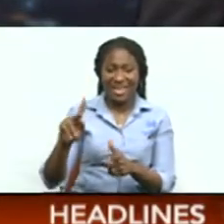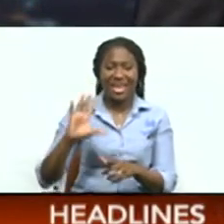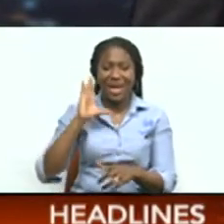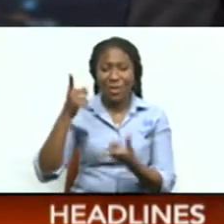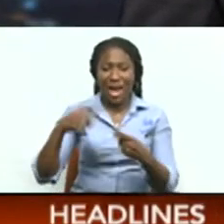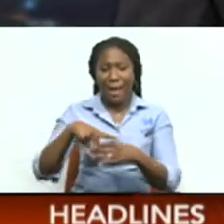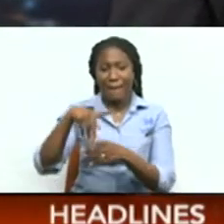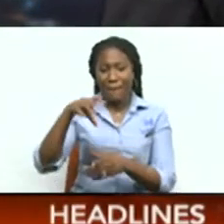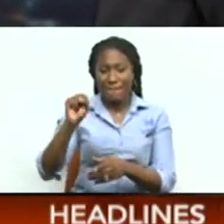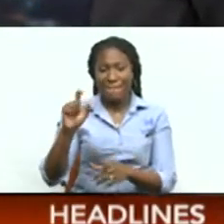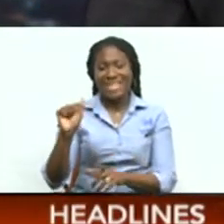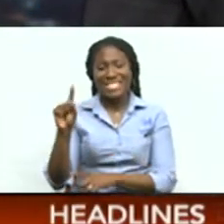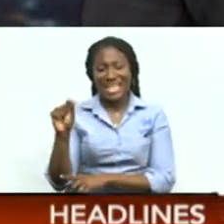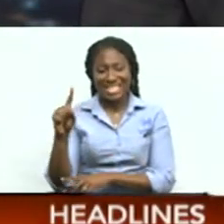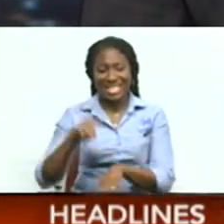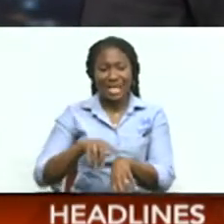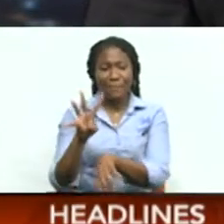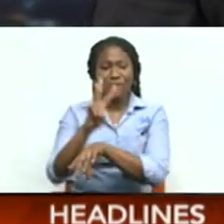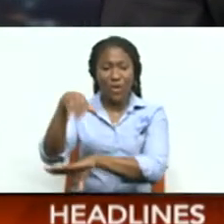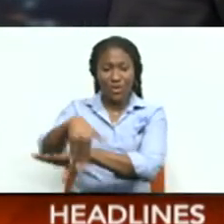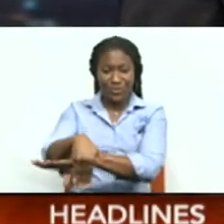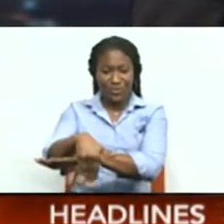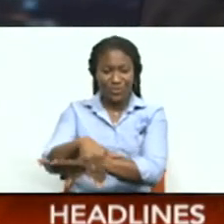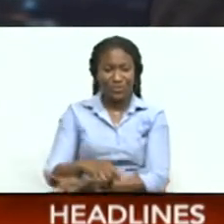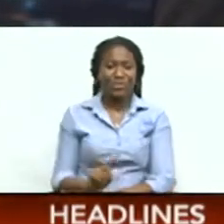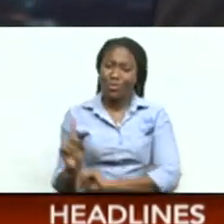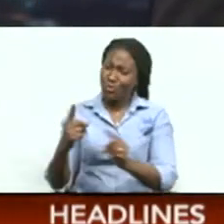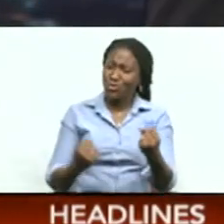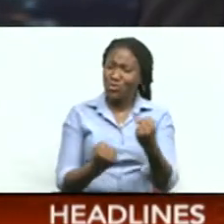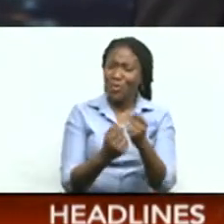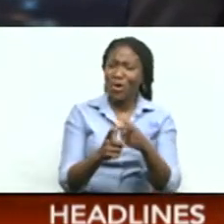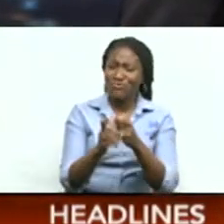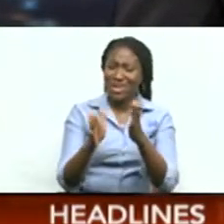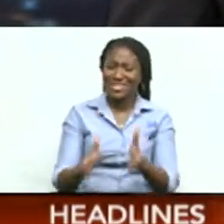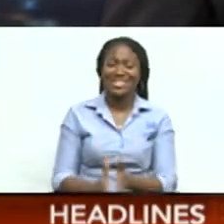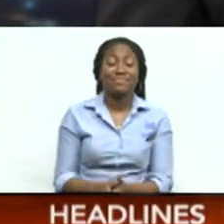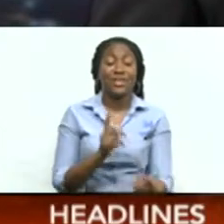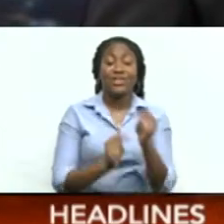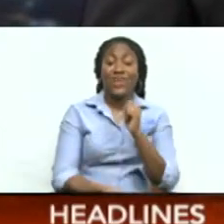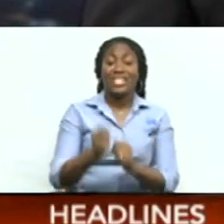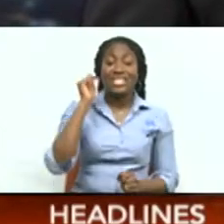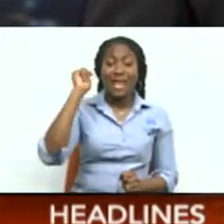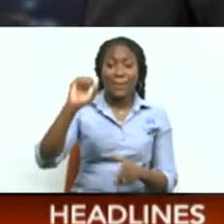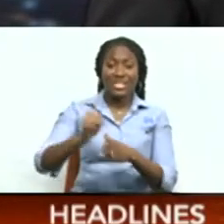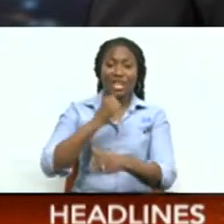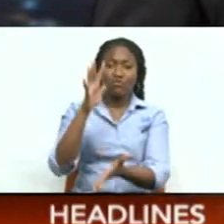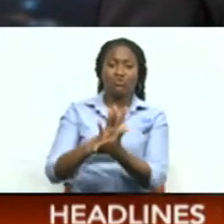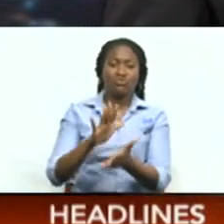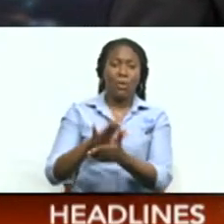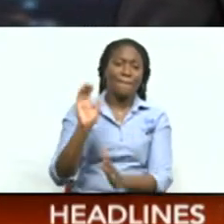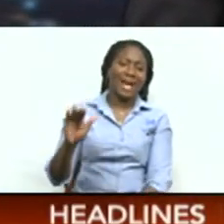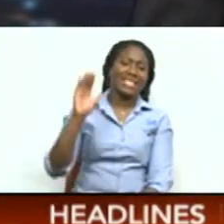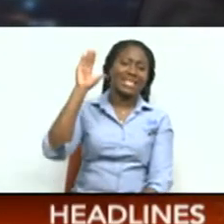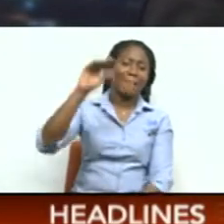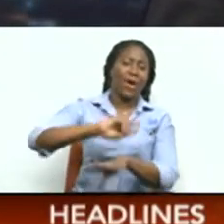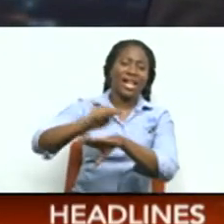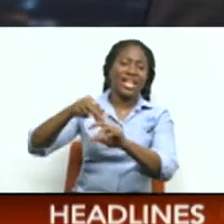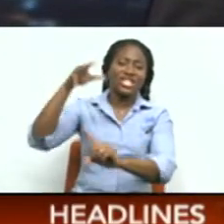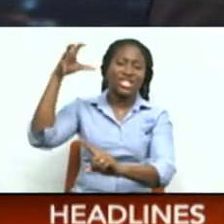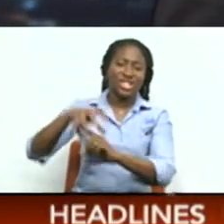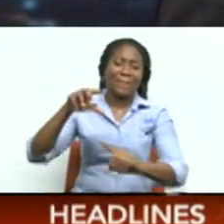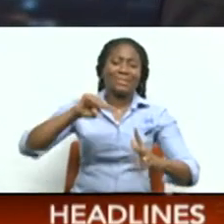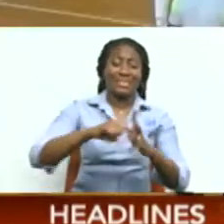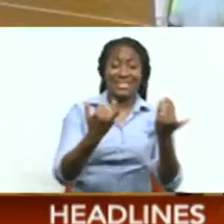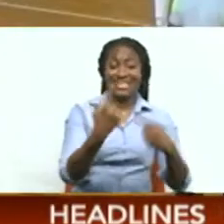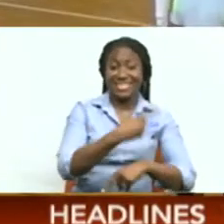capital on Saturday from 4.00.m. Go out and support the runners The Trinidad and Tobago Secondary Schools Basketball National Championship Stipped